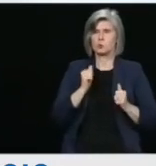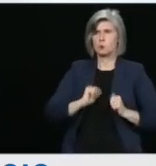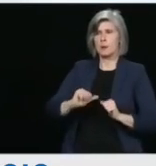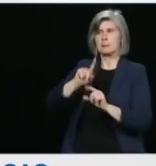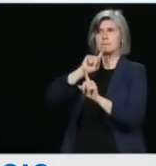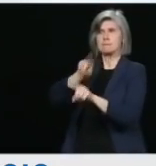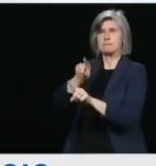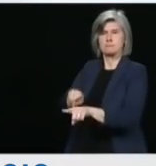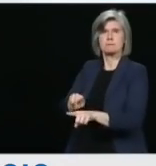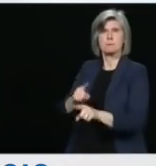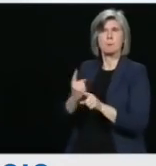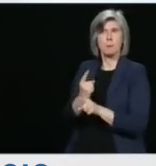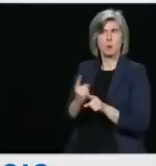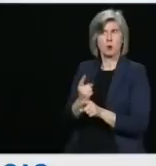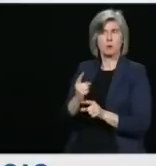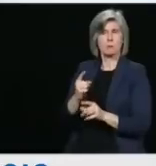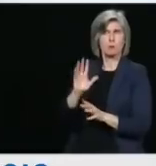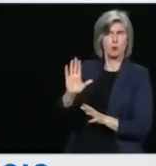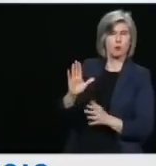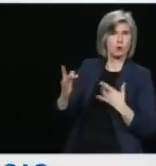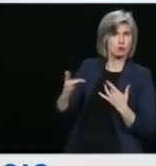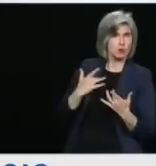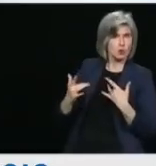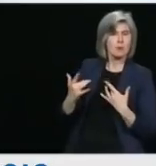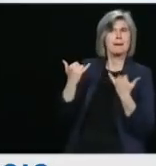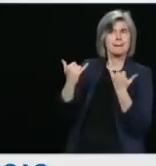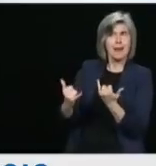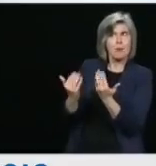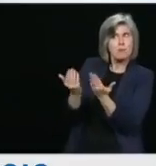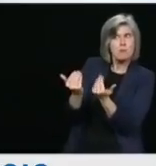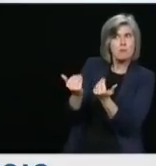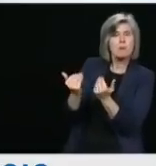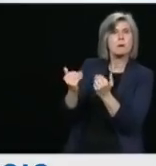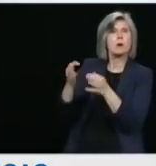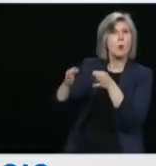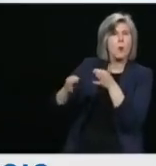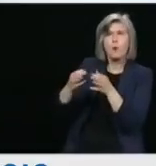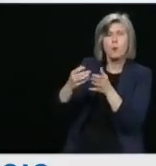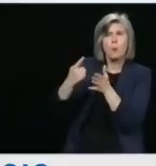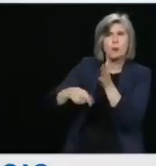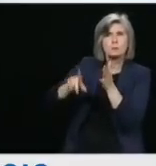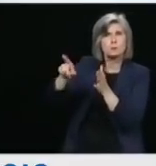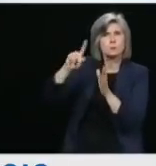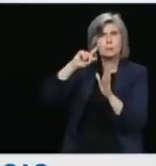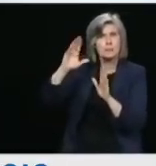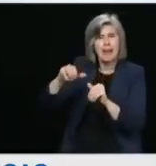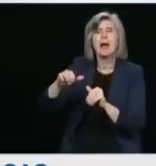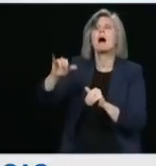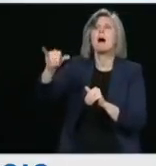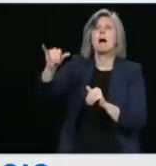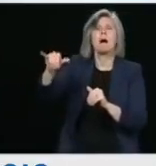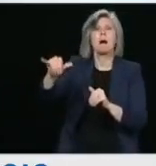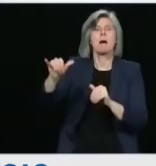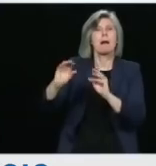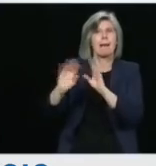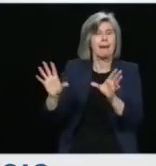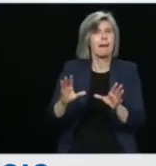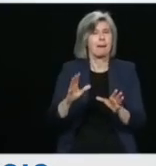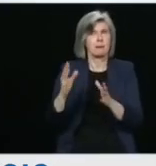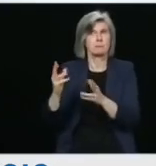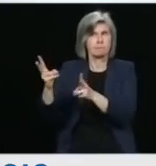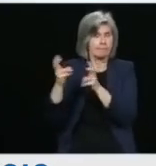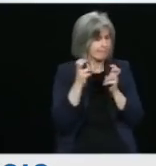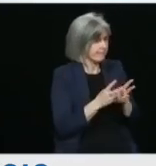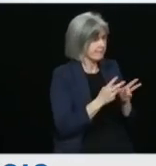exactly what is required, and we are absolutely committed to addressing those deficiencies and making the improvements that are required. Mr.